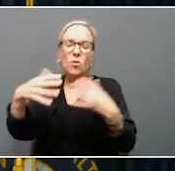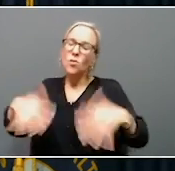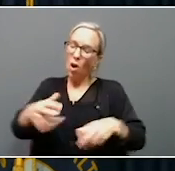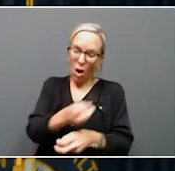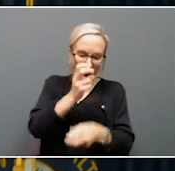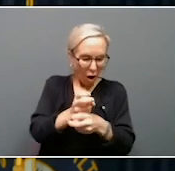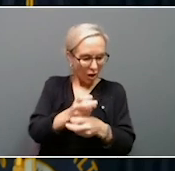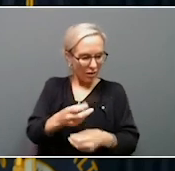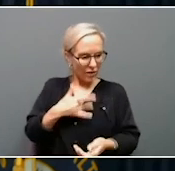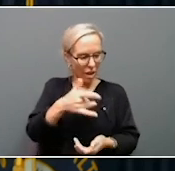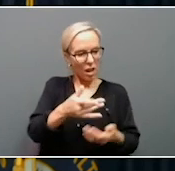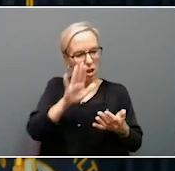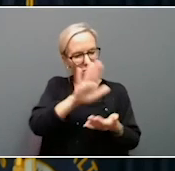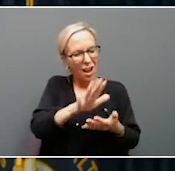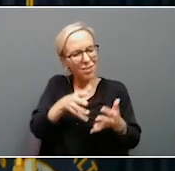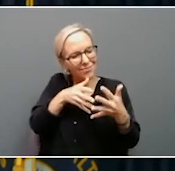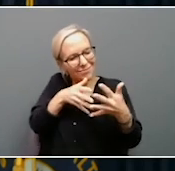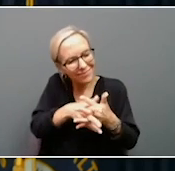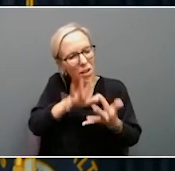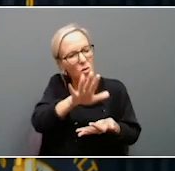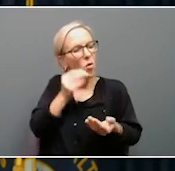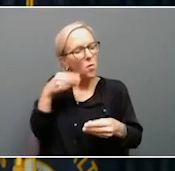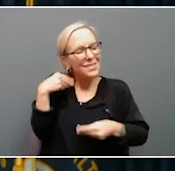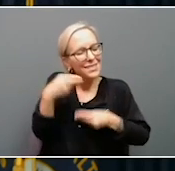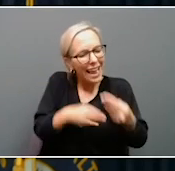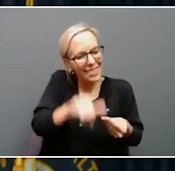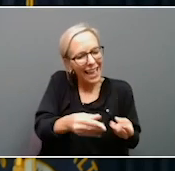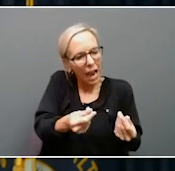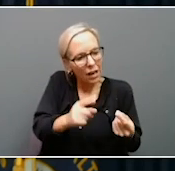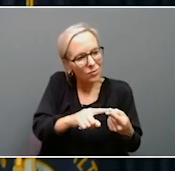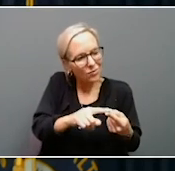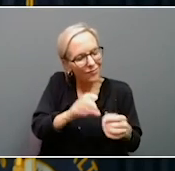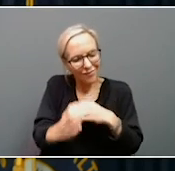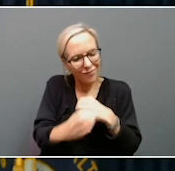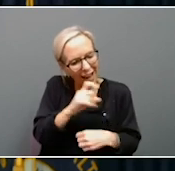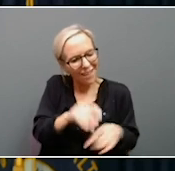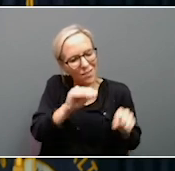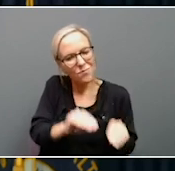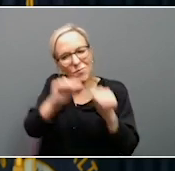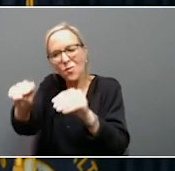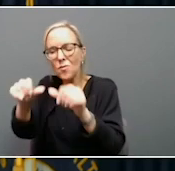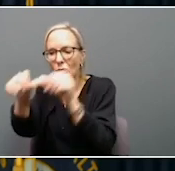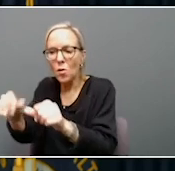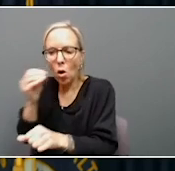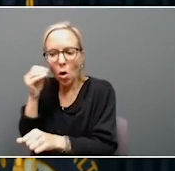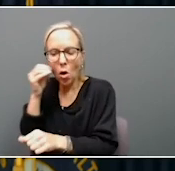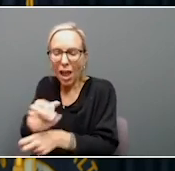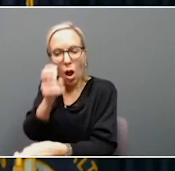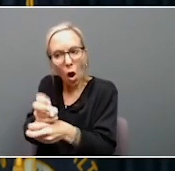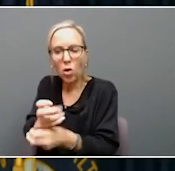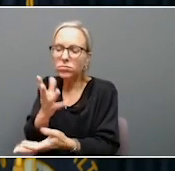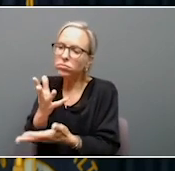ground their families may have lived on for generations, but to a safer, more permanent homes. So I want to thank Jim King and the